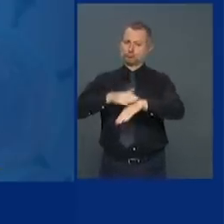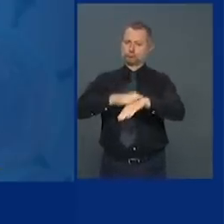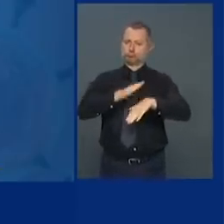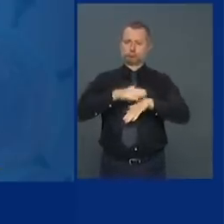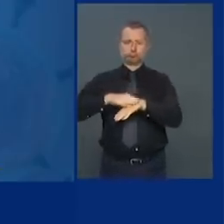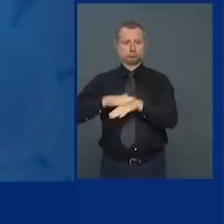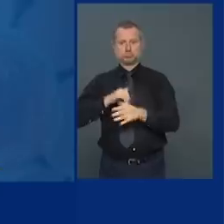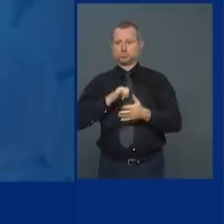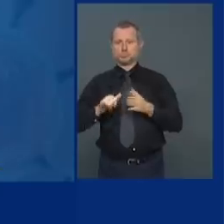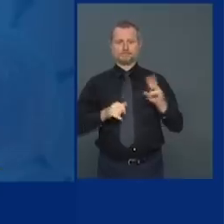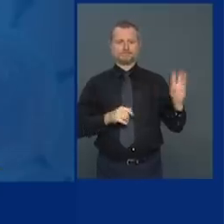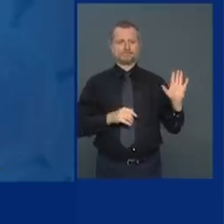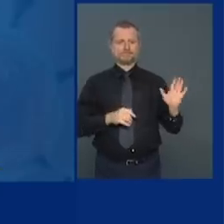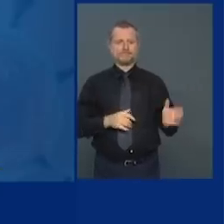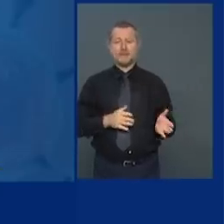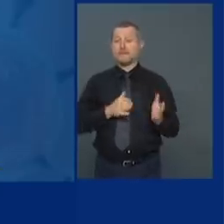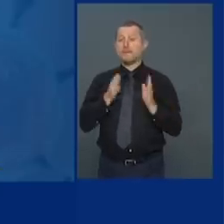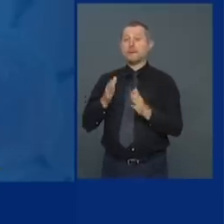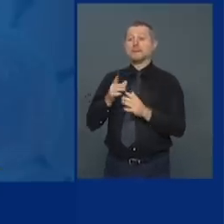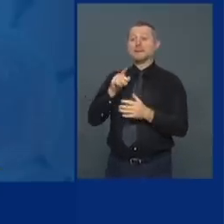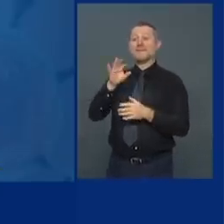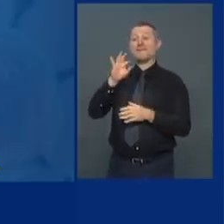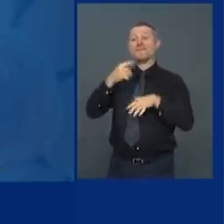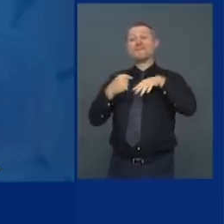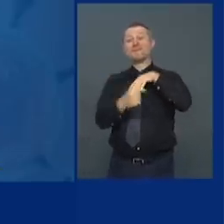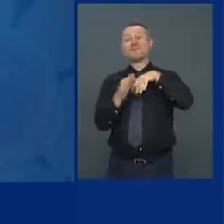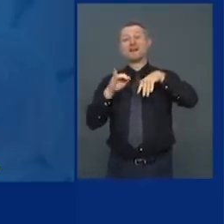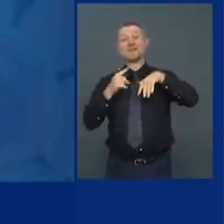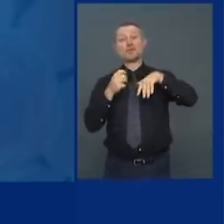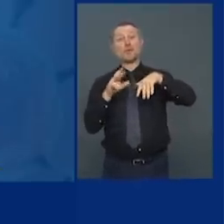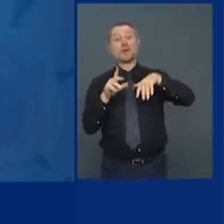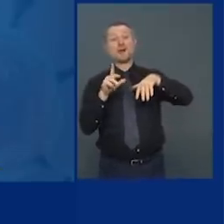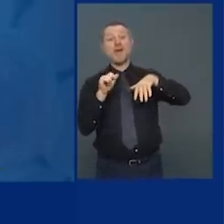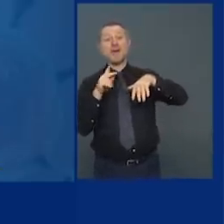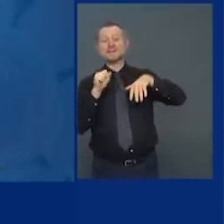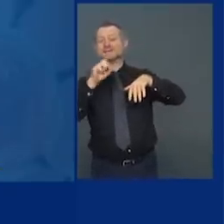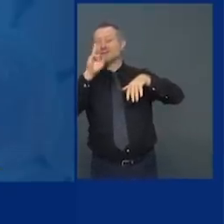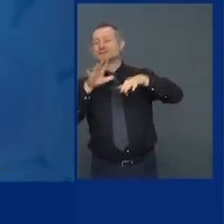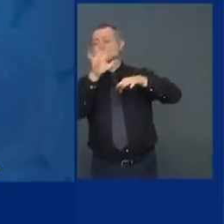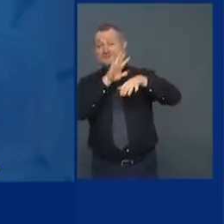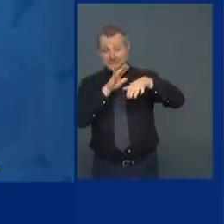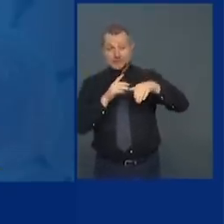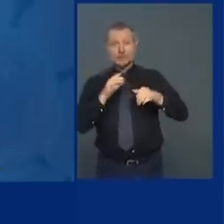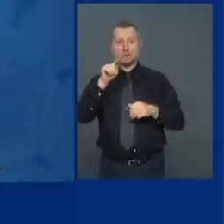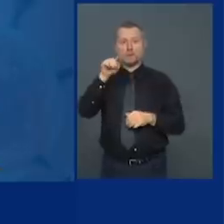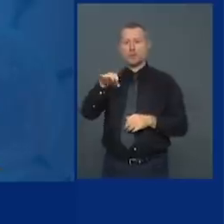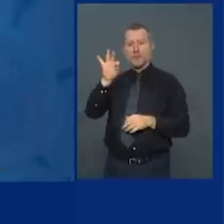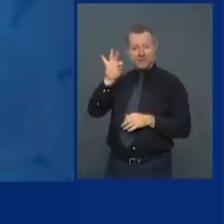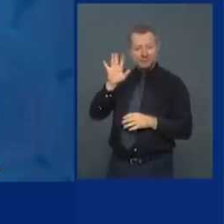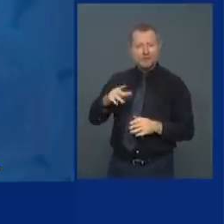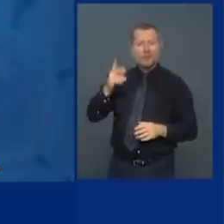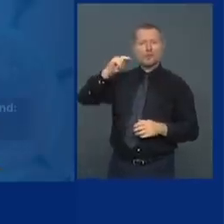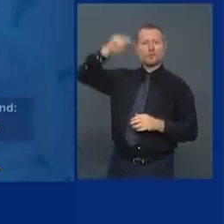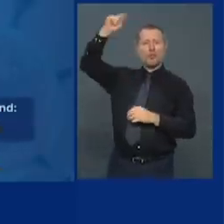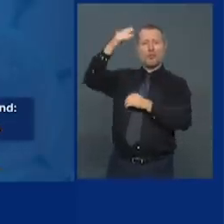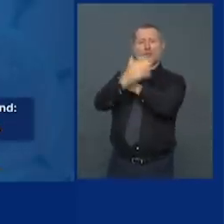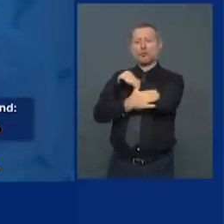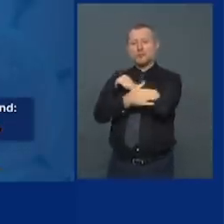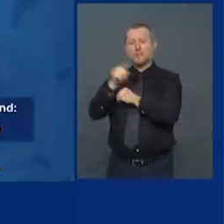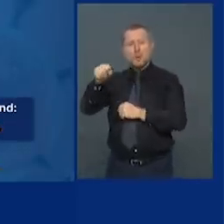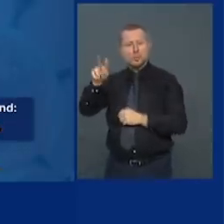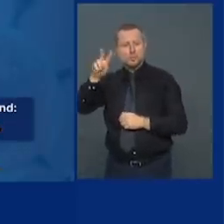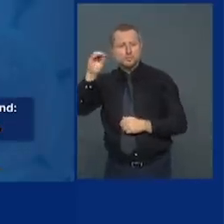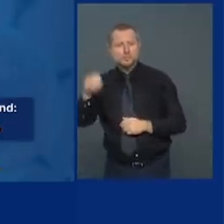Finger Lakes 0.9 percent, North Country 0.2 percent, Capital Region 0.9 percent,